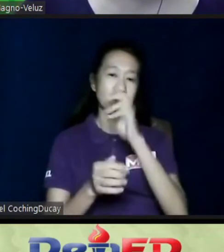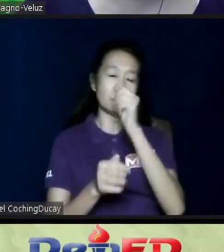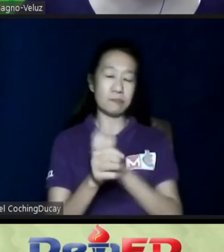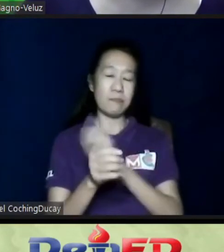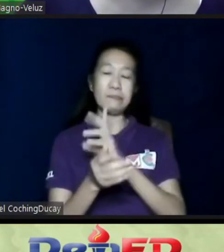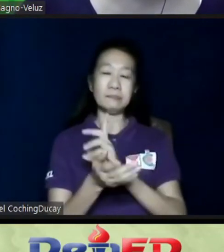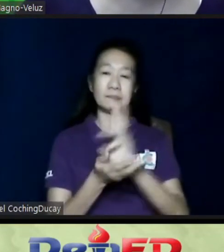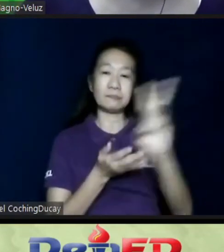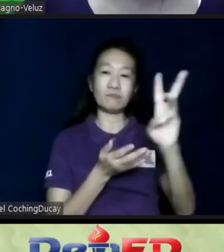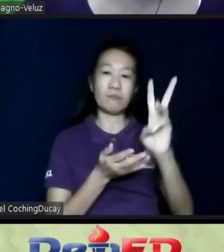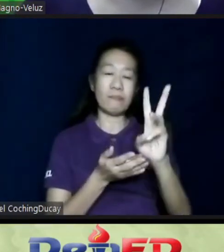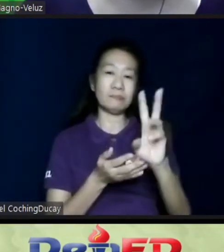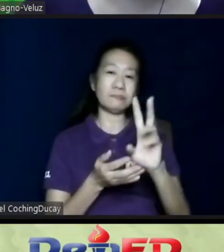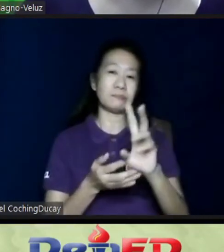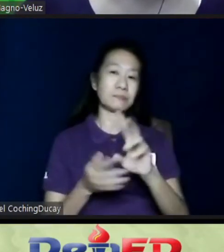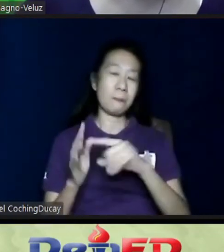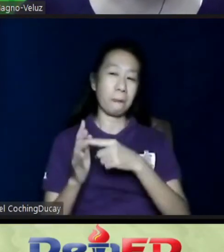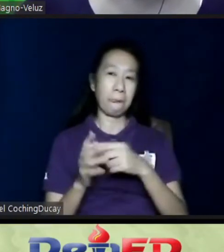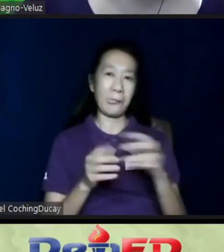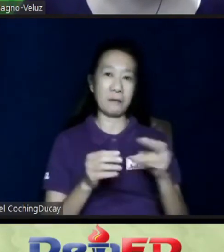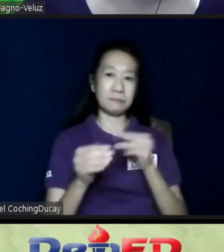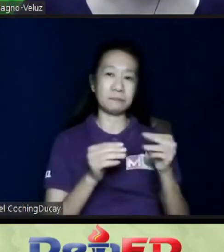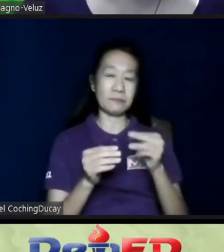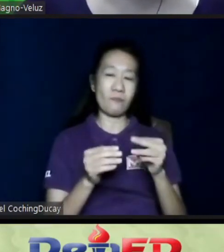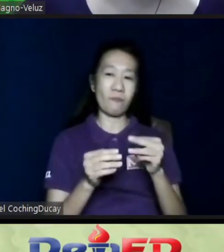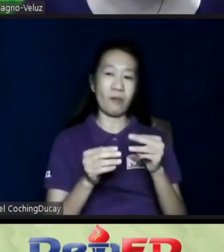-initiated and facilitated session.